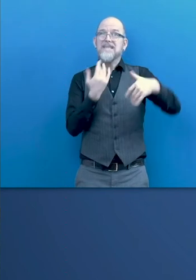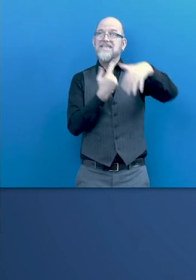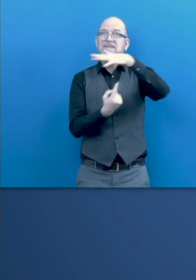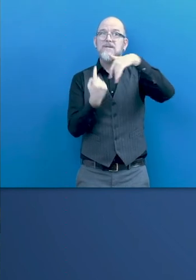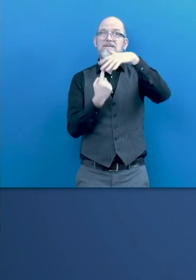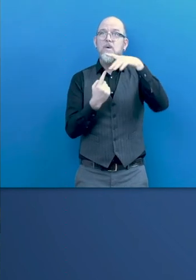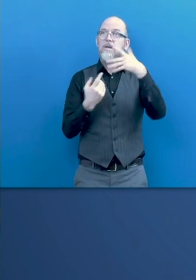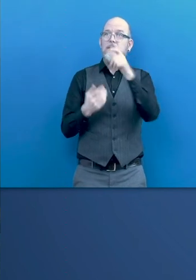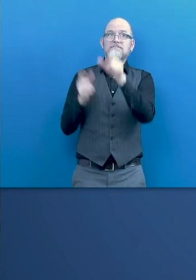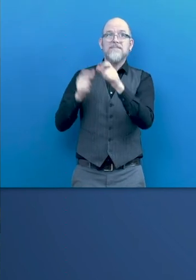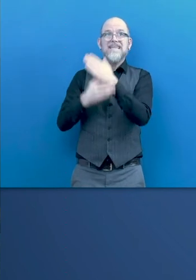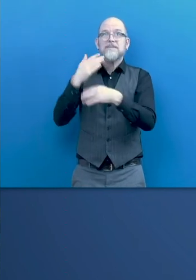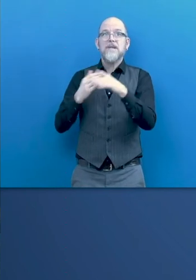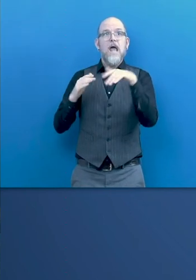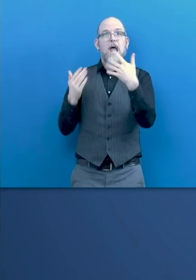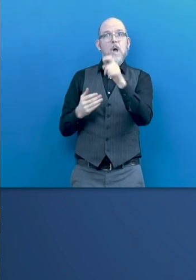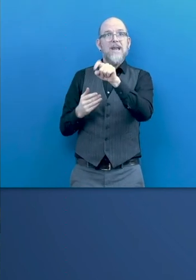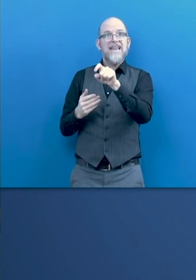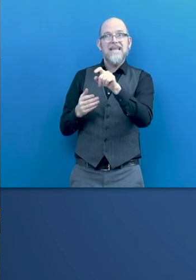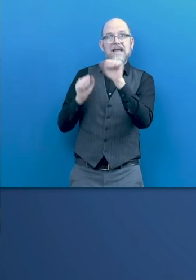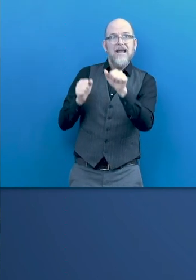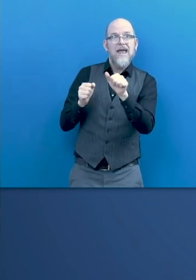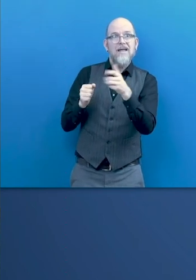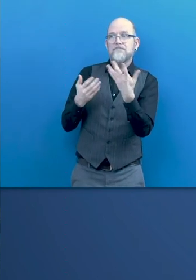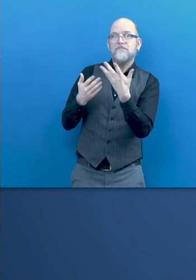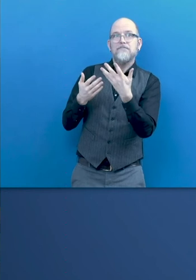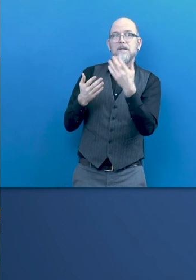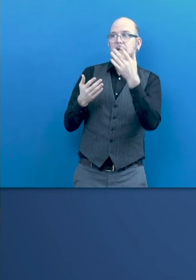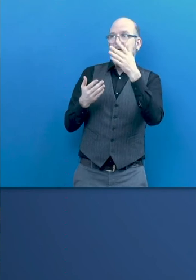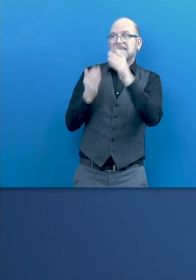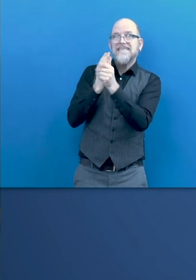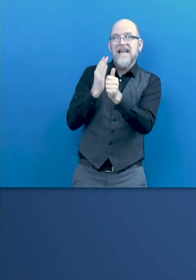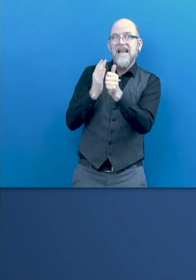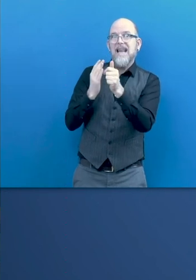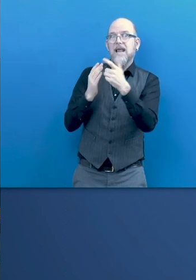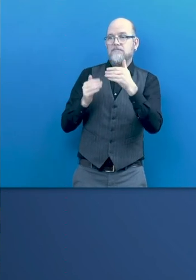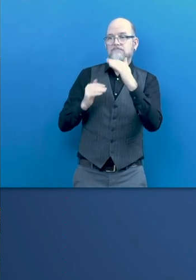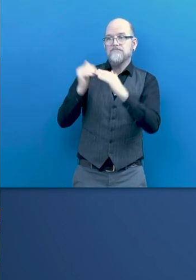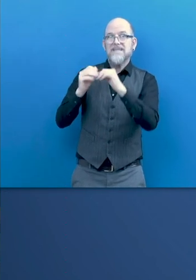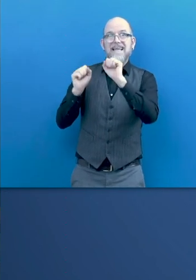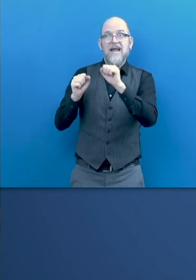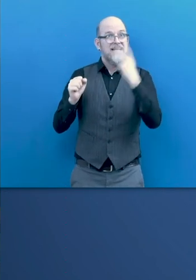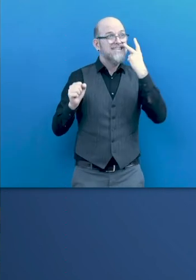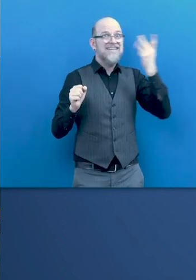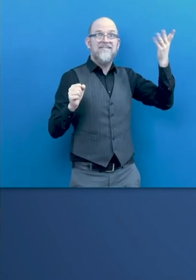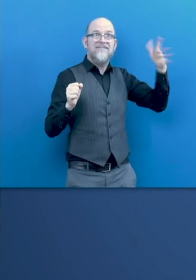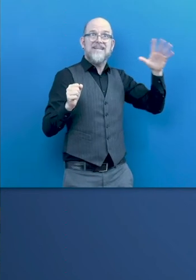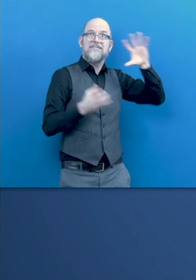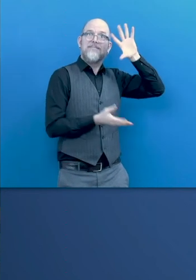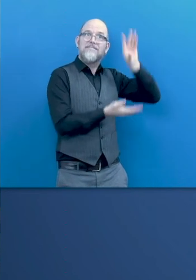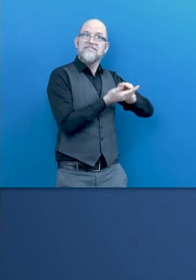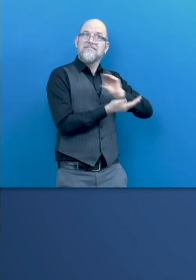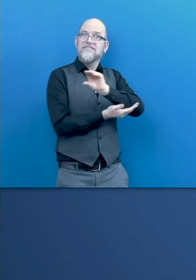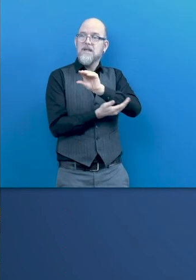developing digital skills and what should be a global commitment to inclusion supporting us in digital transformation.